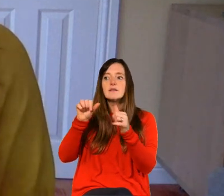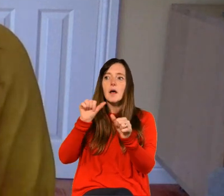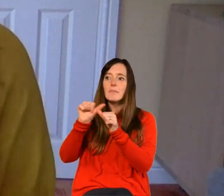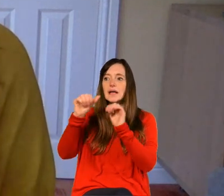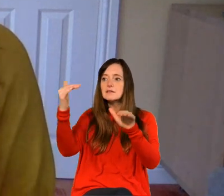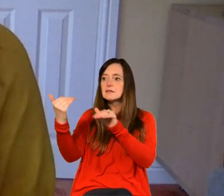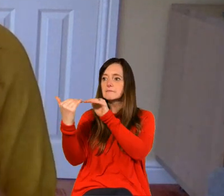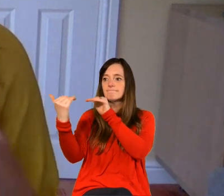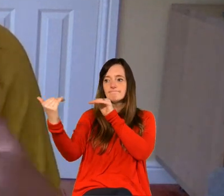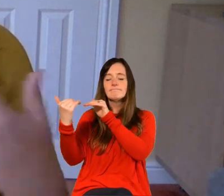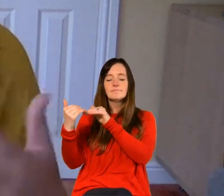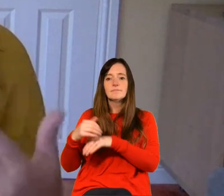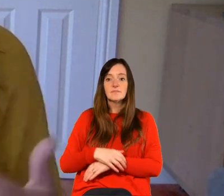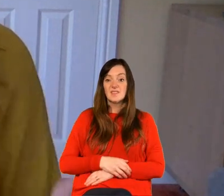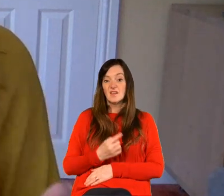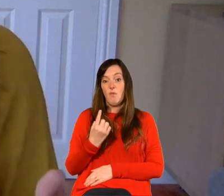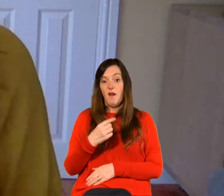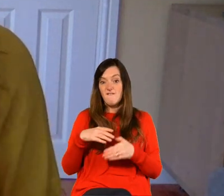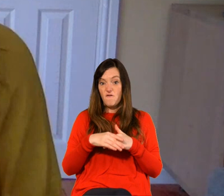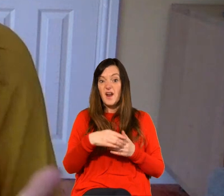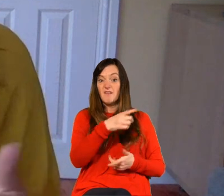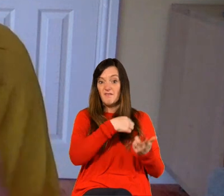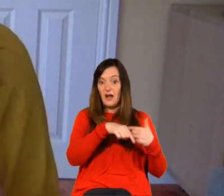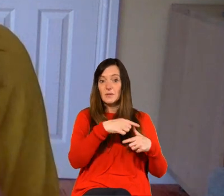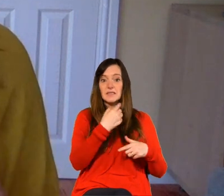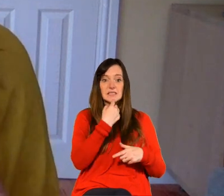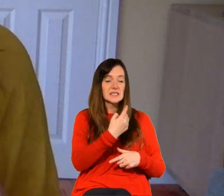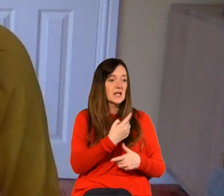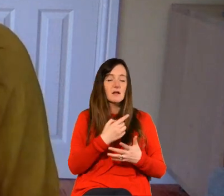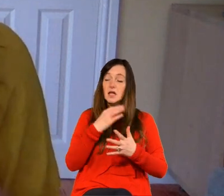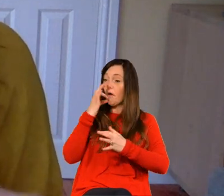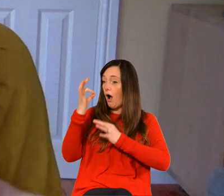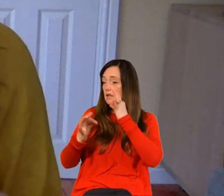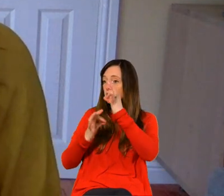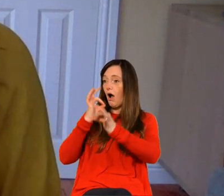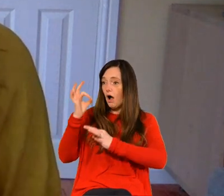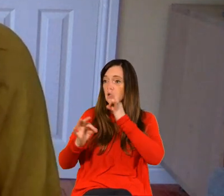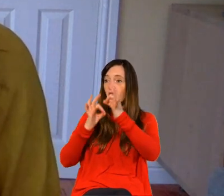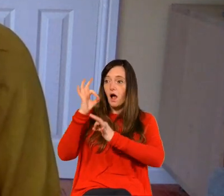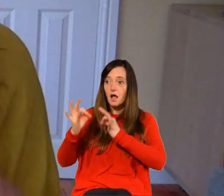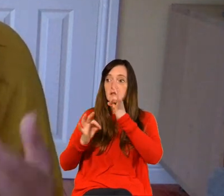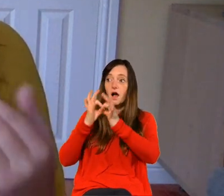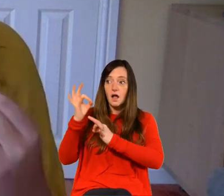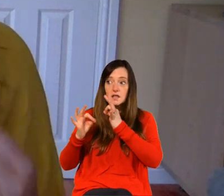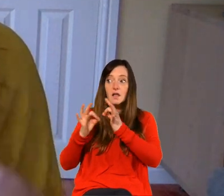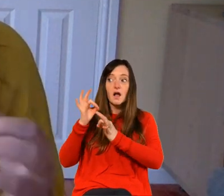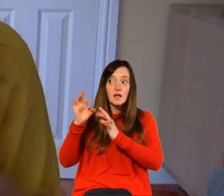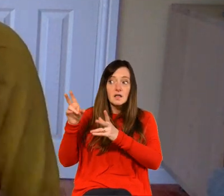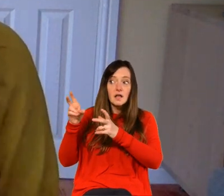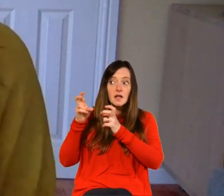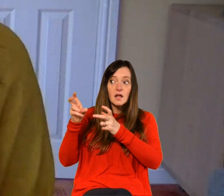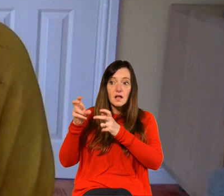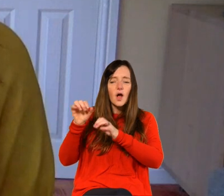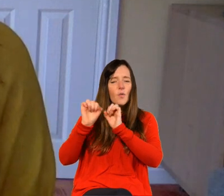this quite a few times from a friend of ours he says keep asking questions until they ask you a question back so yes listening is